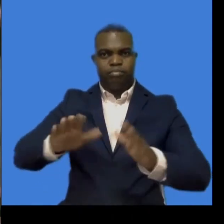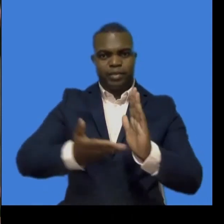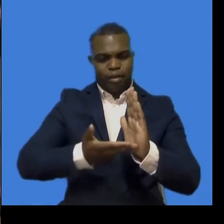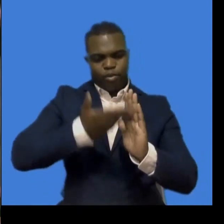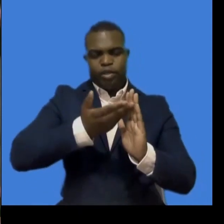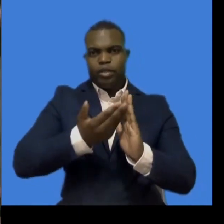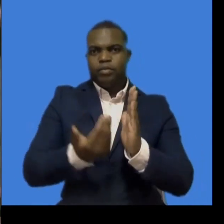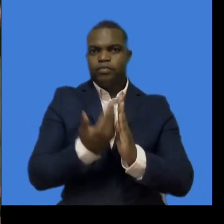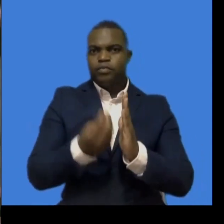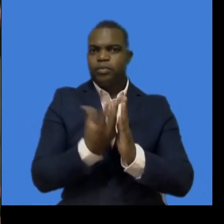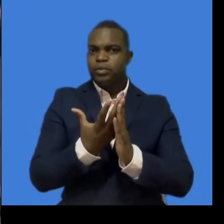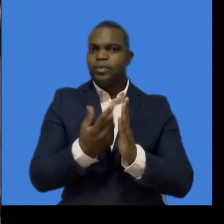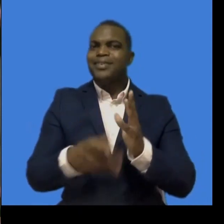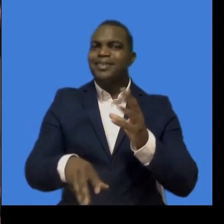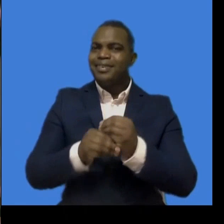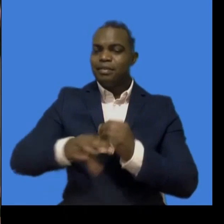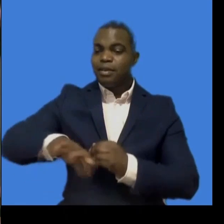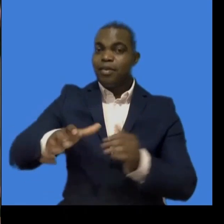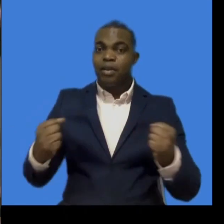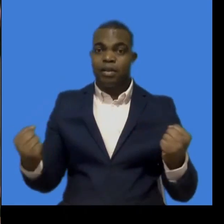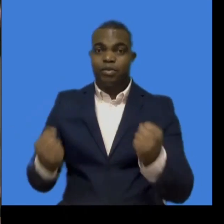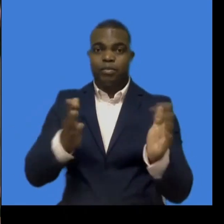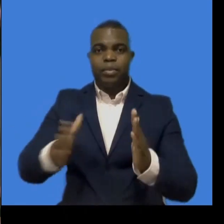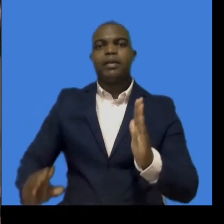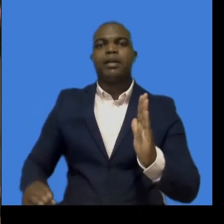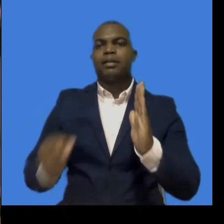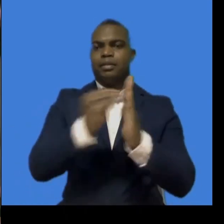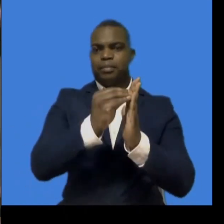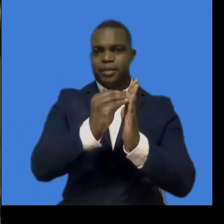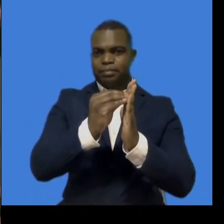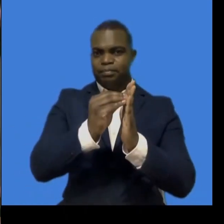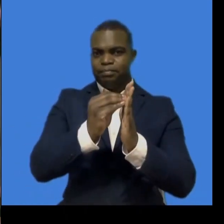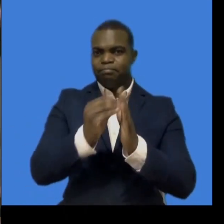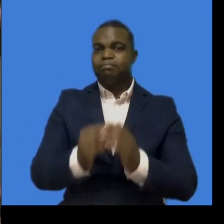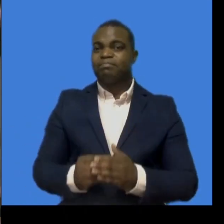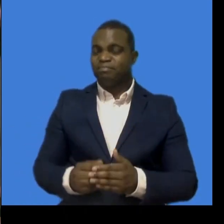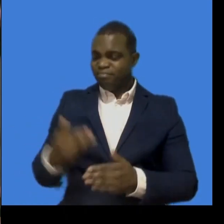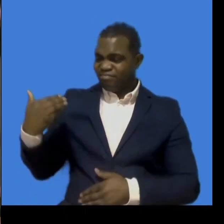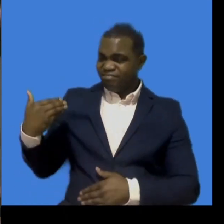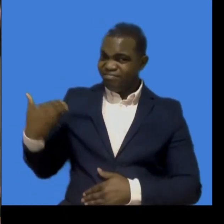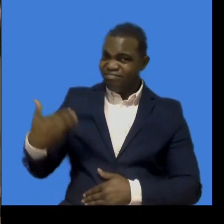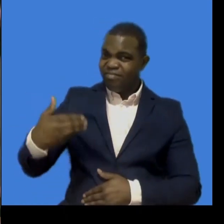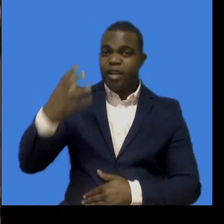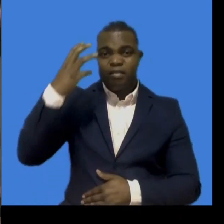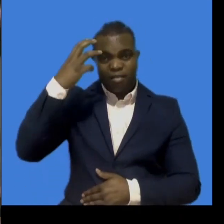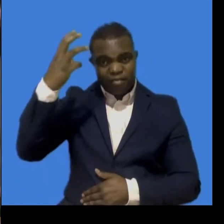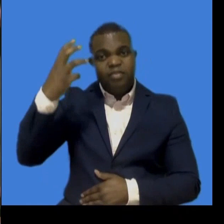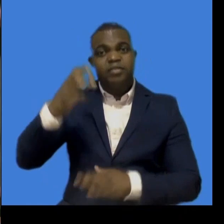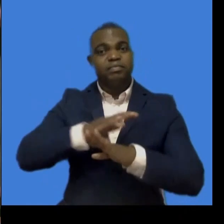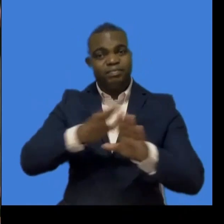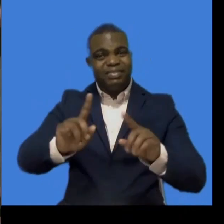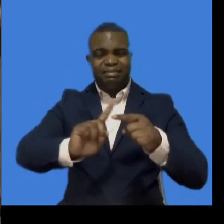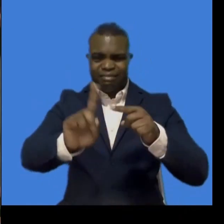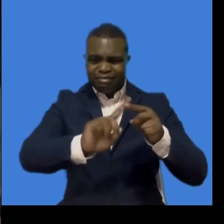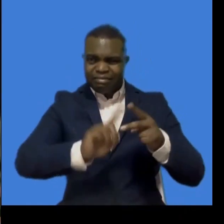measures by establishing an accessibility regulation in 2006 and wide-gain